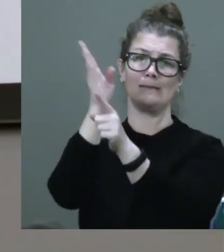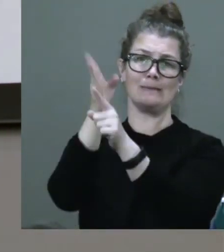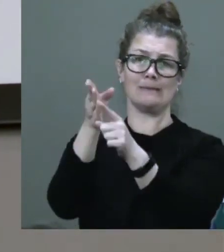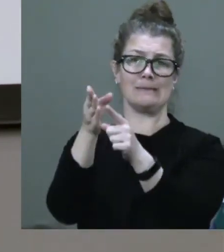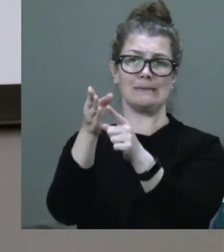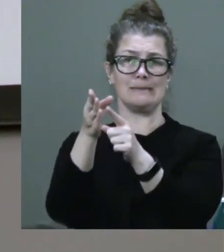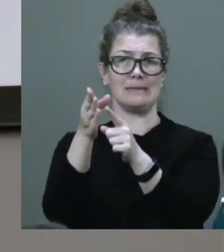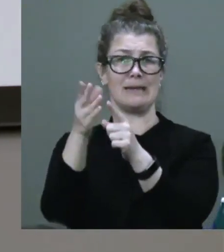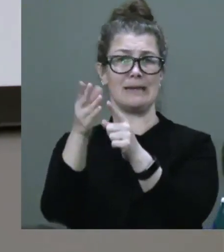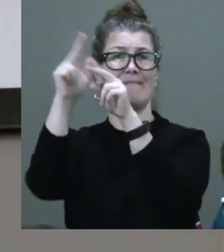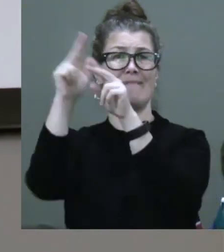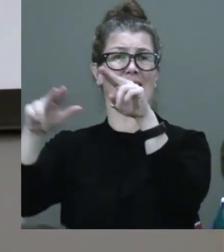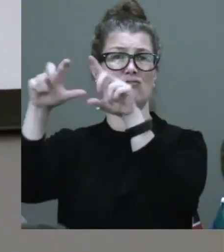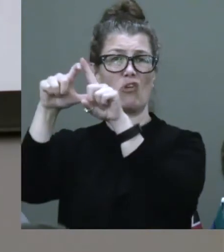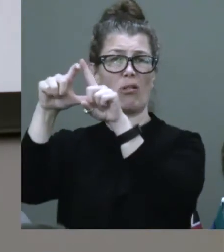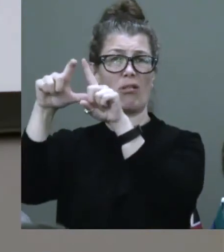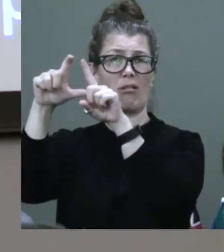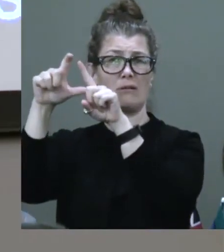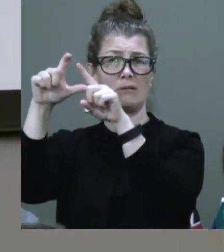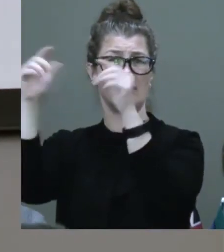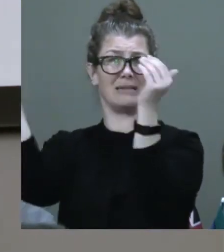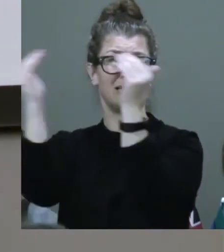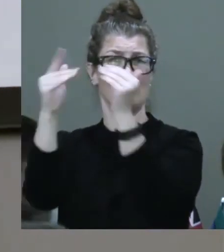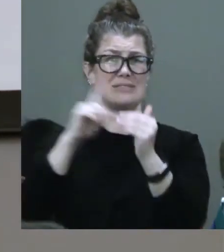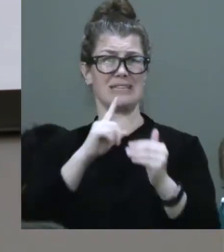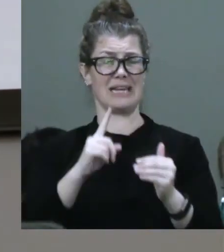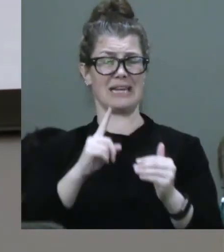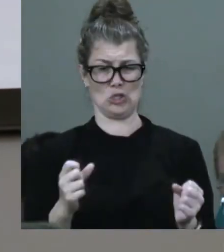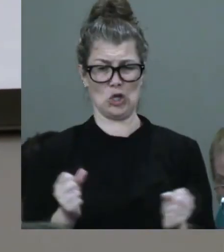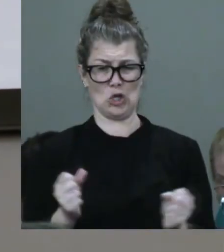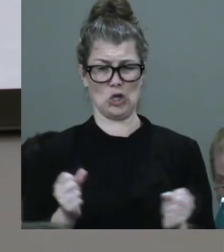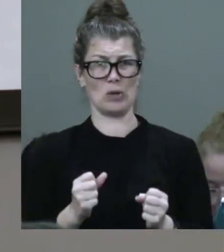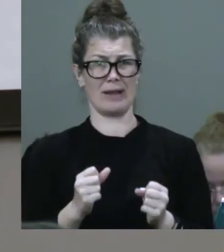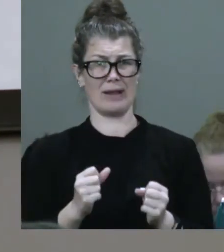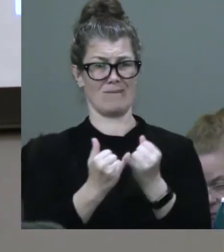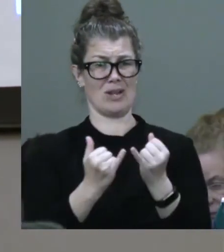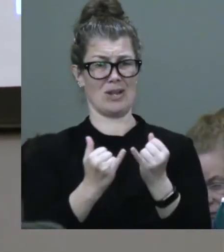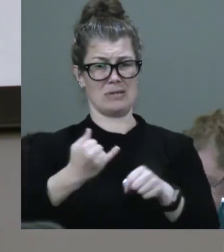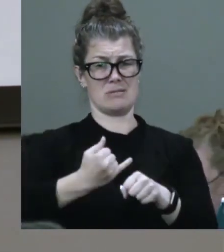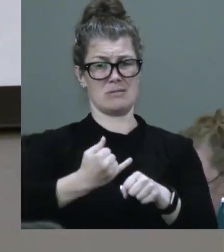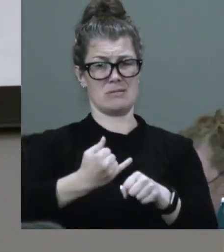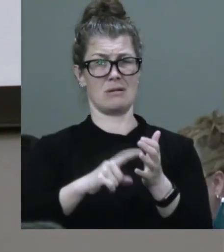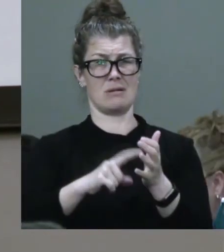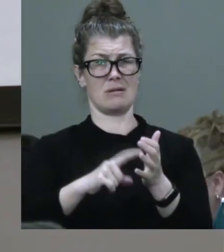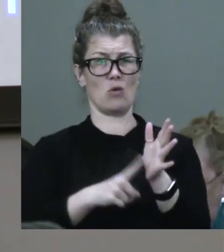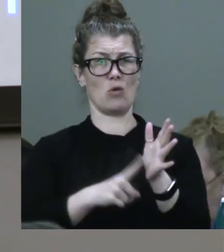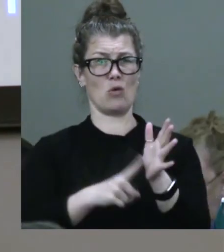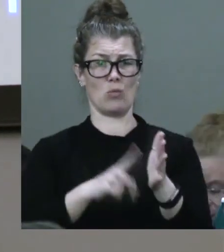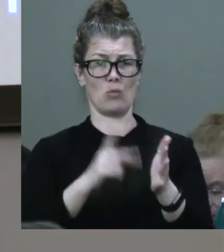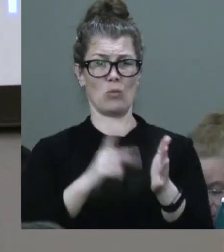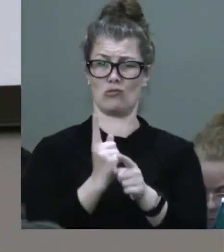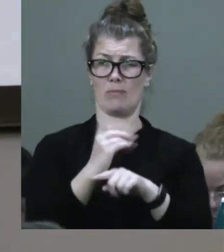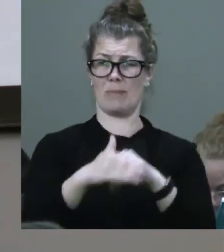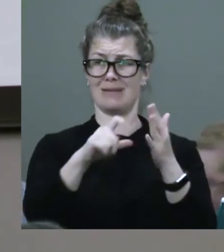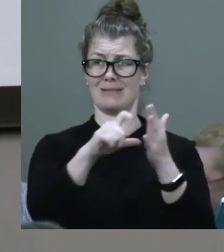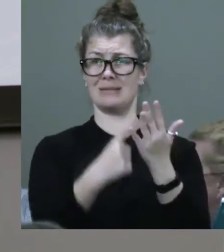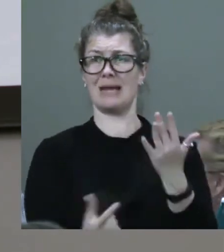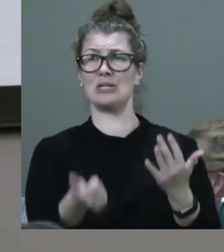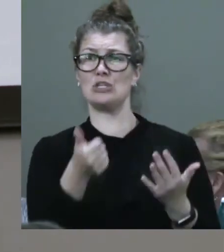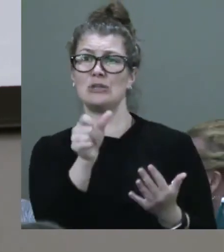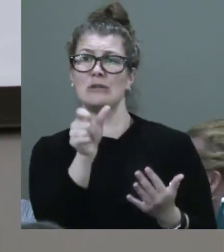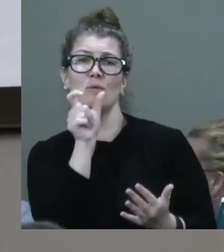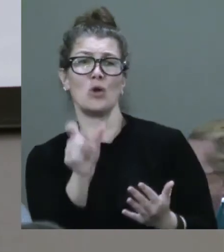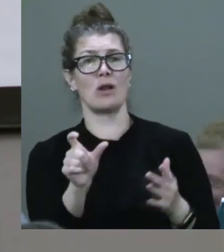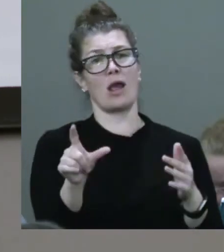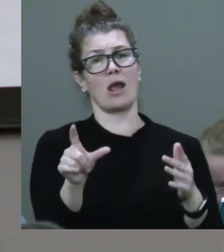that is so cold and clinical when it comes to disability, and that uses these words ad nauseam, like